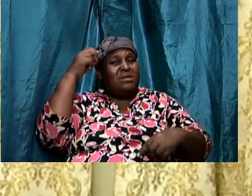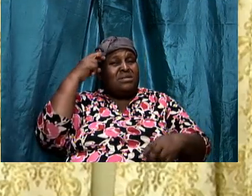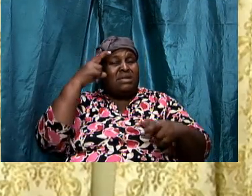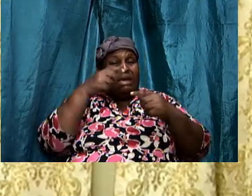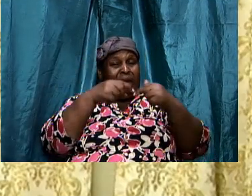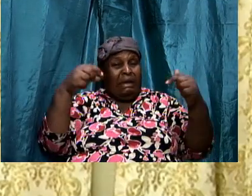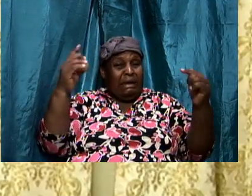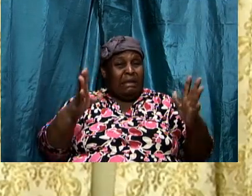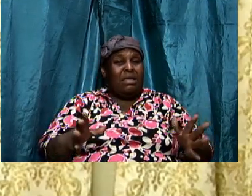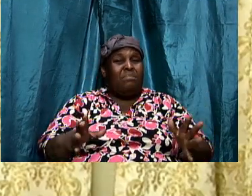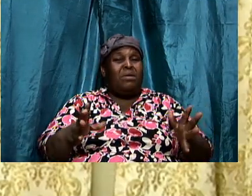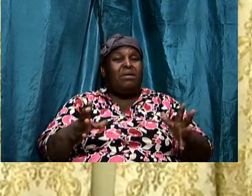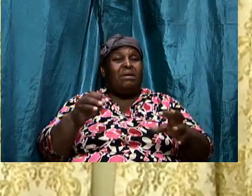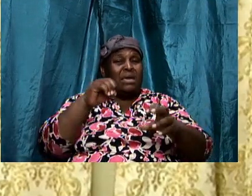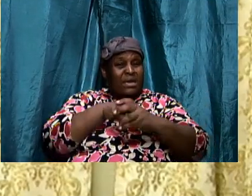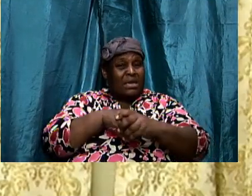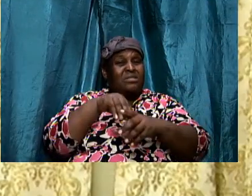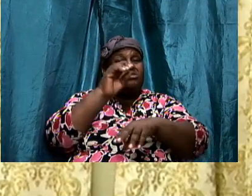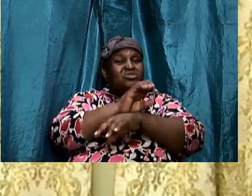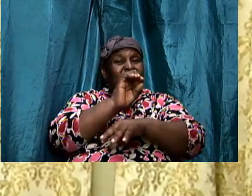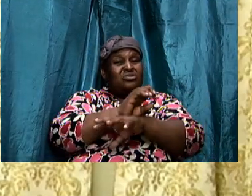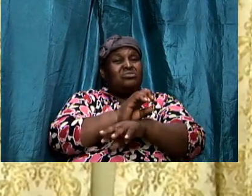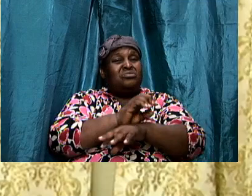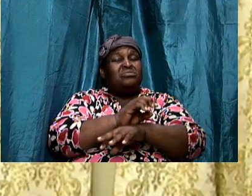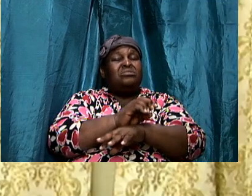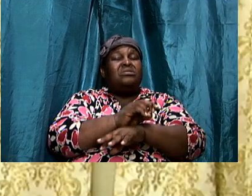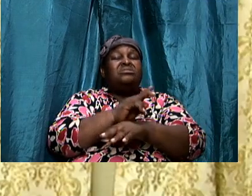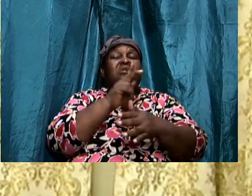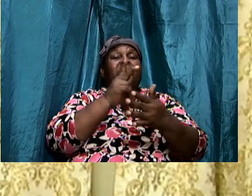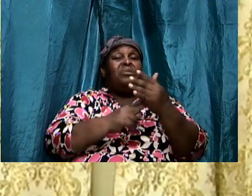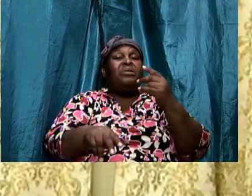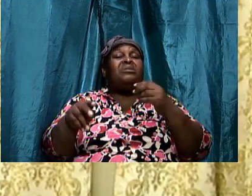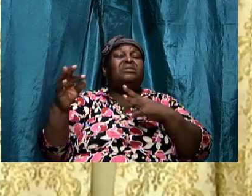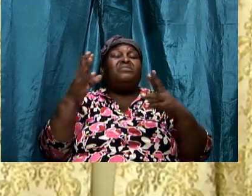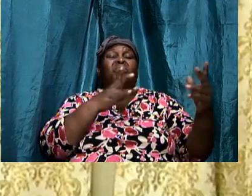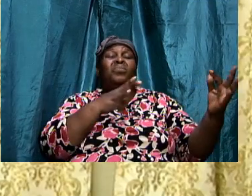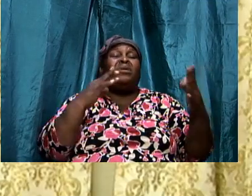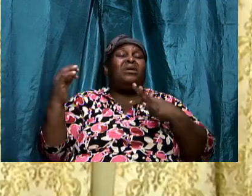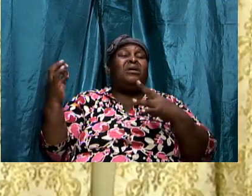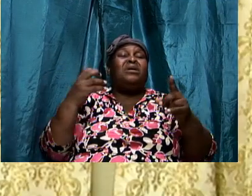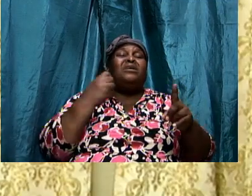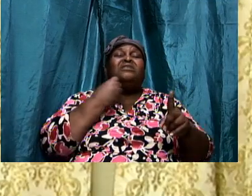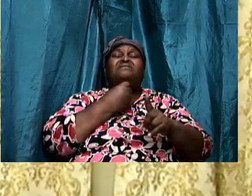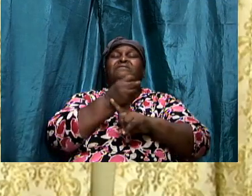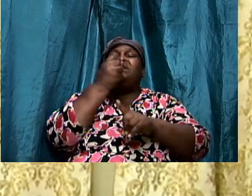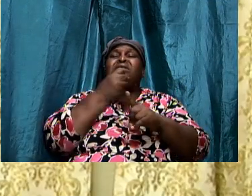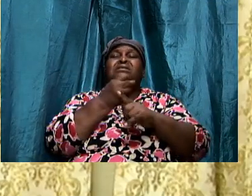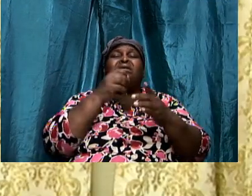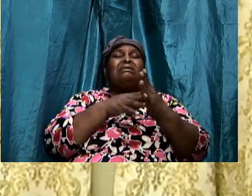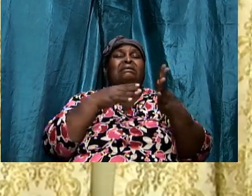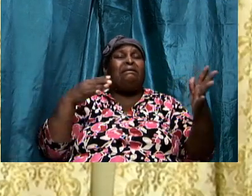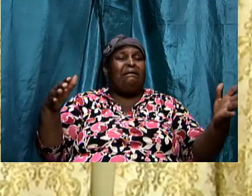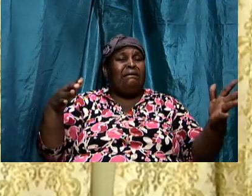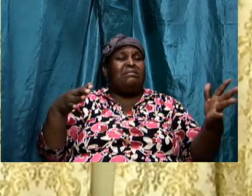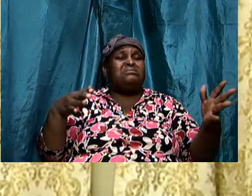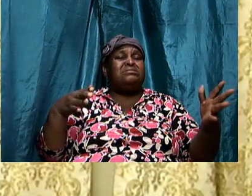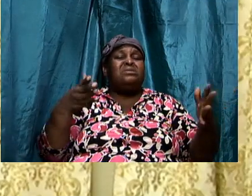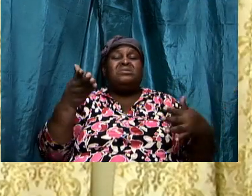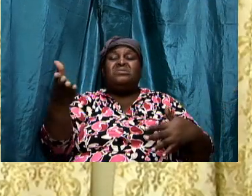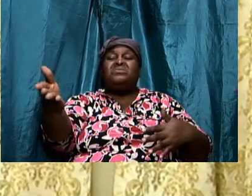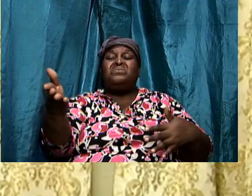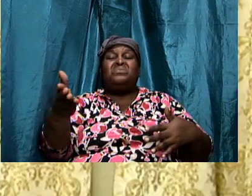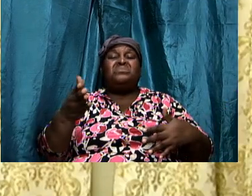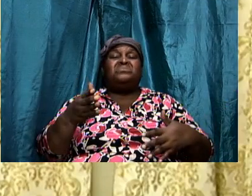people within the church which is a part of the warfare to fight against those that are seeking to live righteous